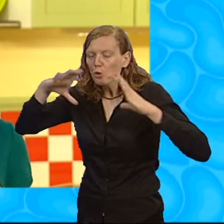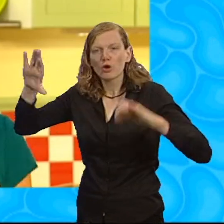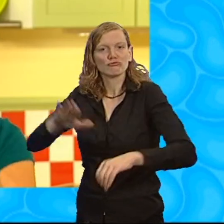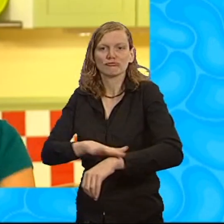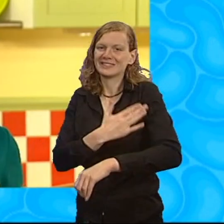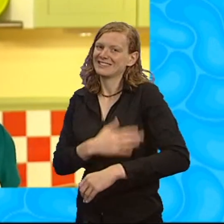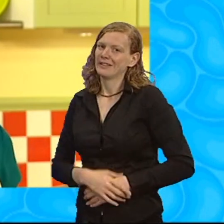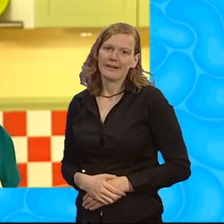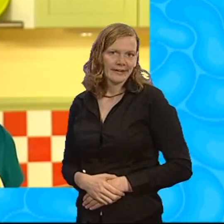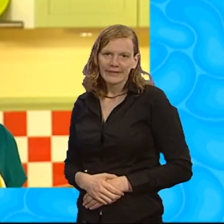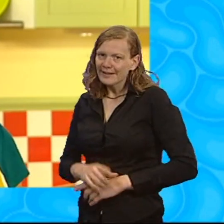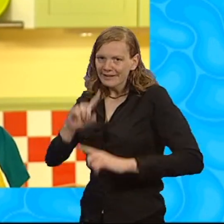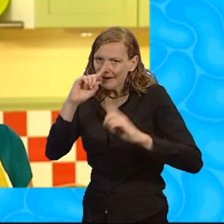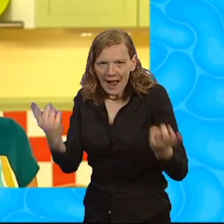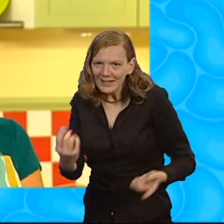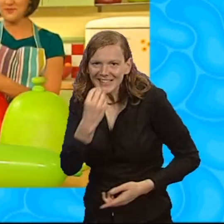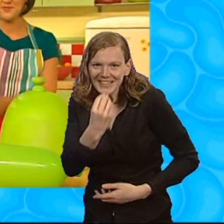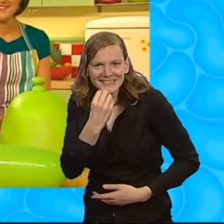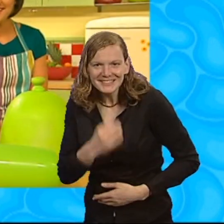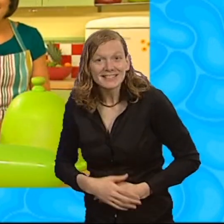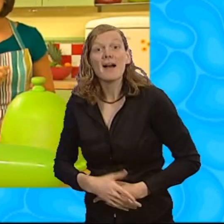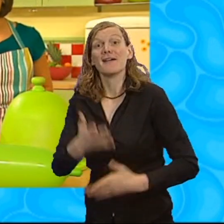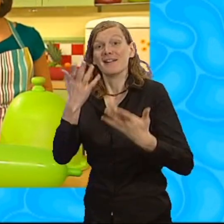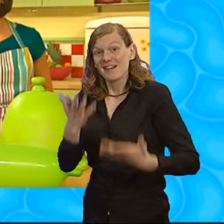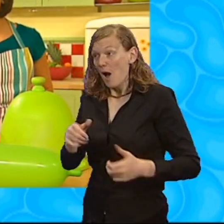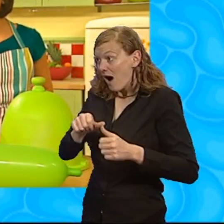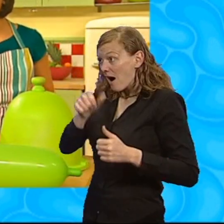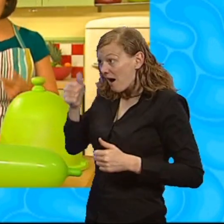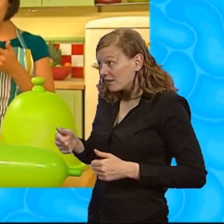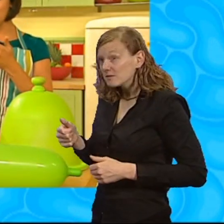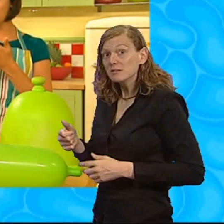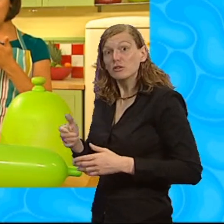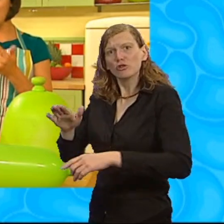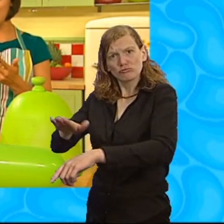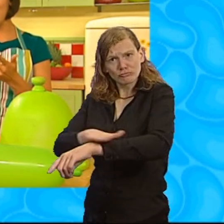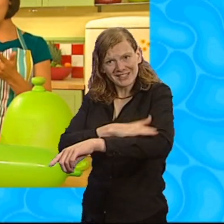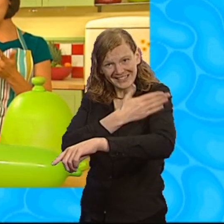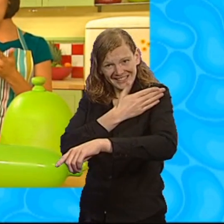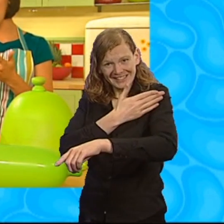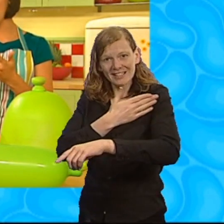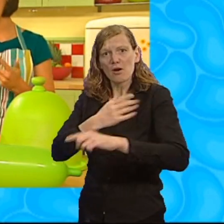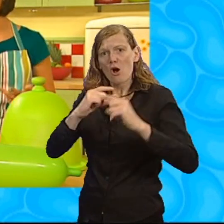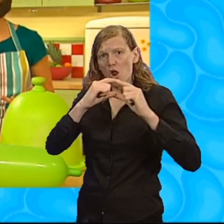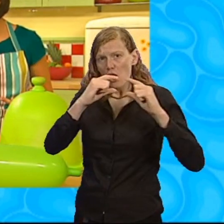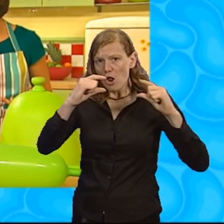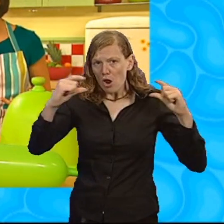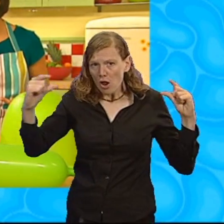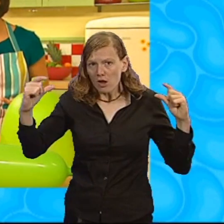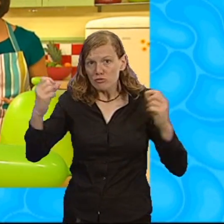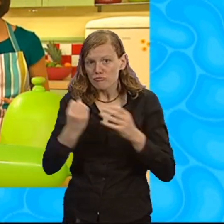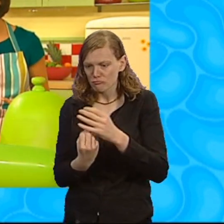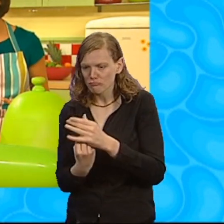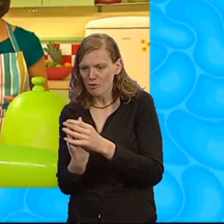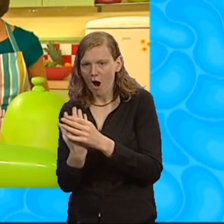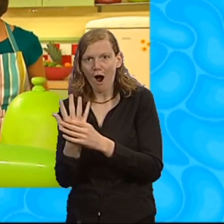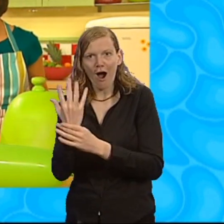you can't eat a green balloon. So, the missing ingredient is it's green. It's green. and you